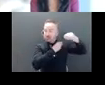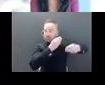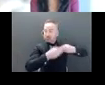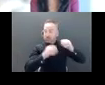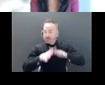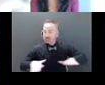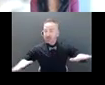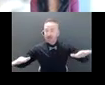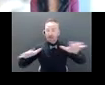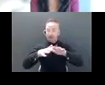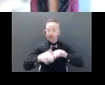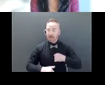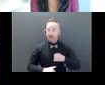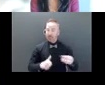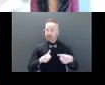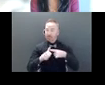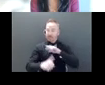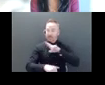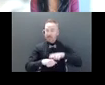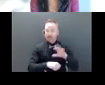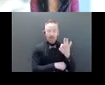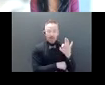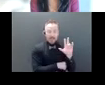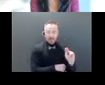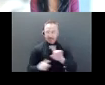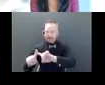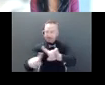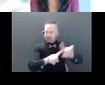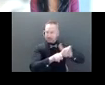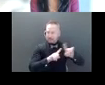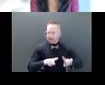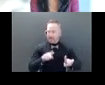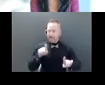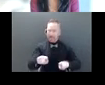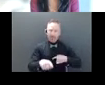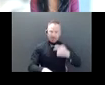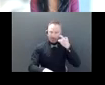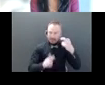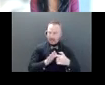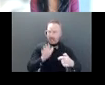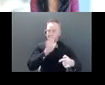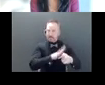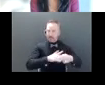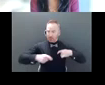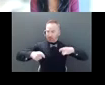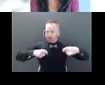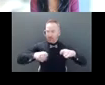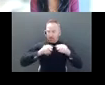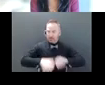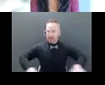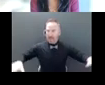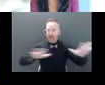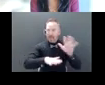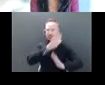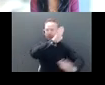number of First Nations and acknowledge their stewardship of this land throughout the ages. We seek a new relationship